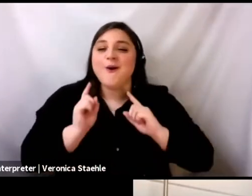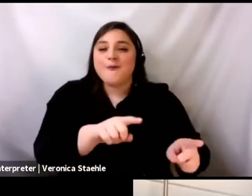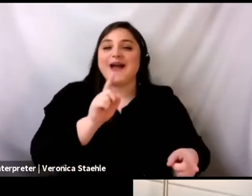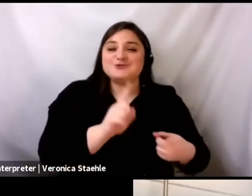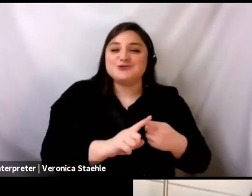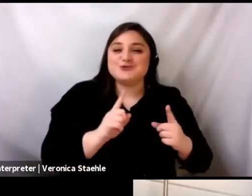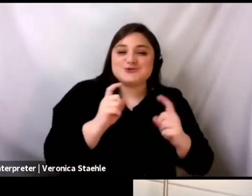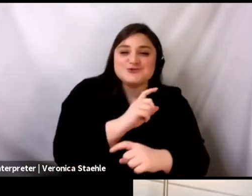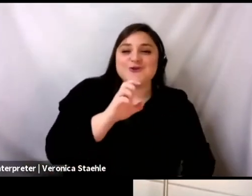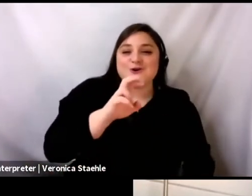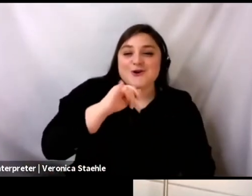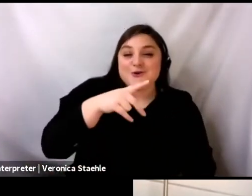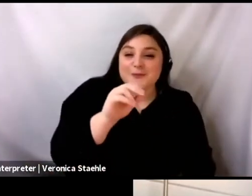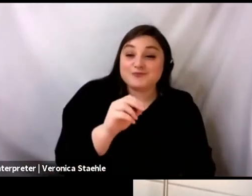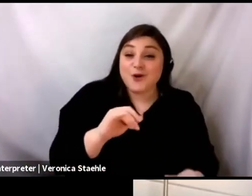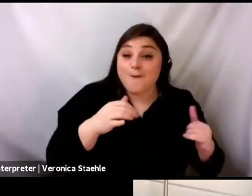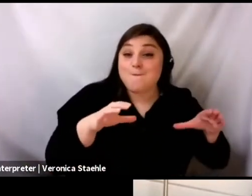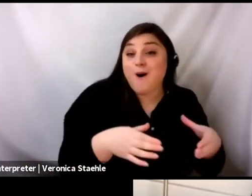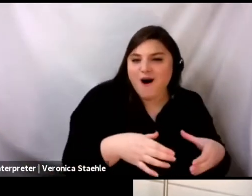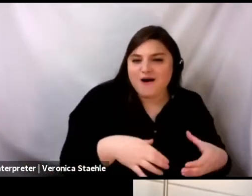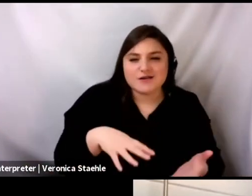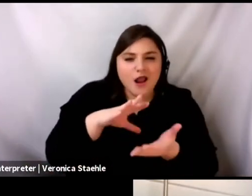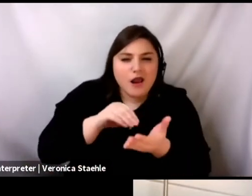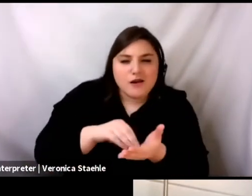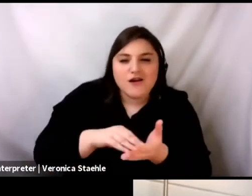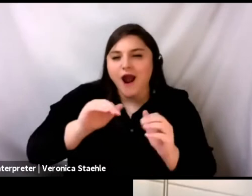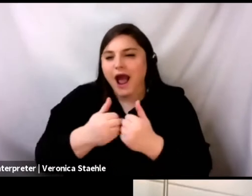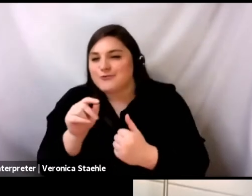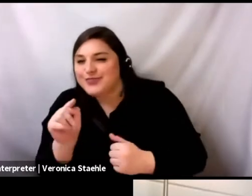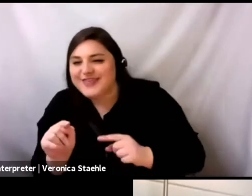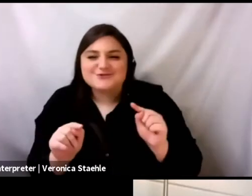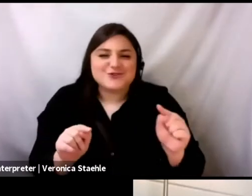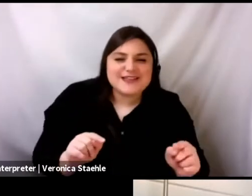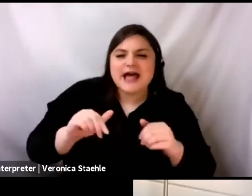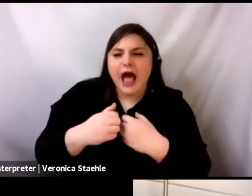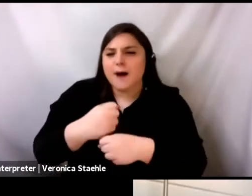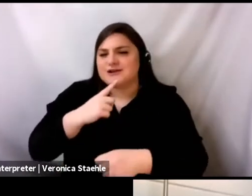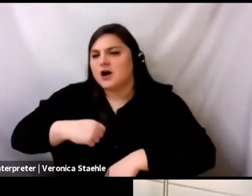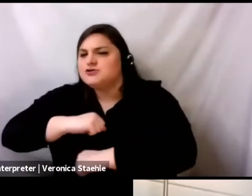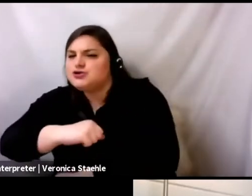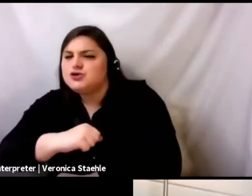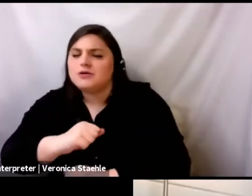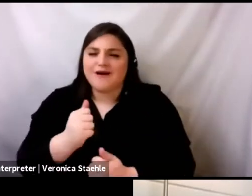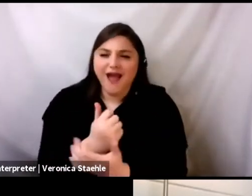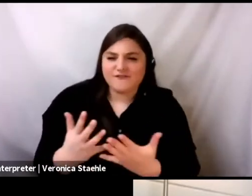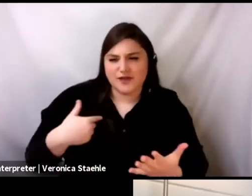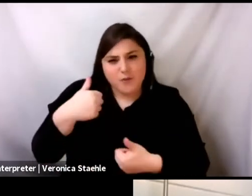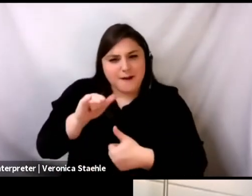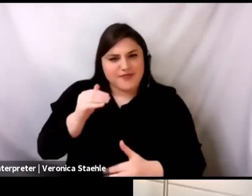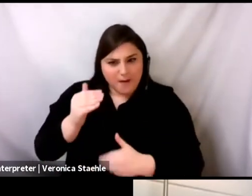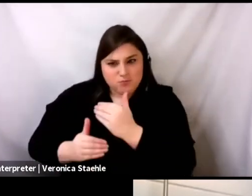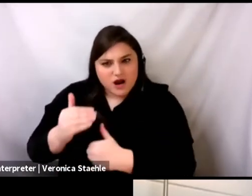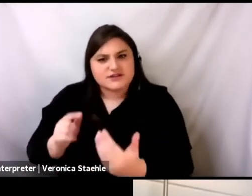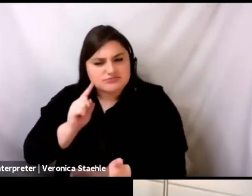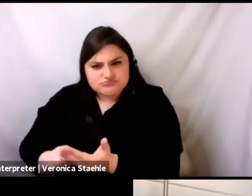like learning all the gadgets, like, how do you do it, um, to, to stay secure, but then also like grown to like